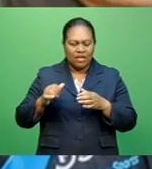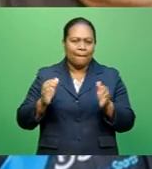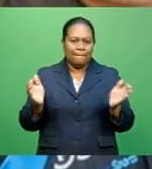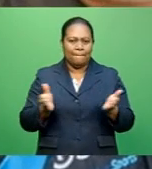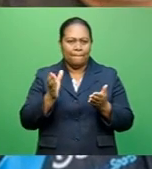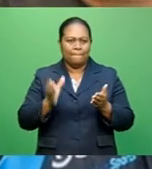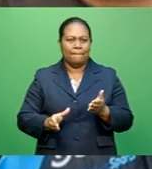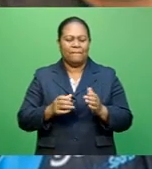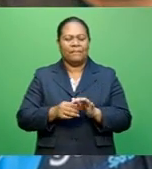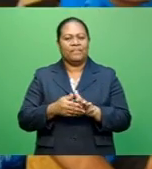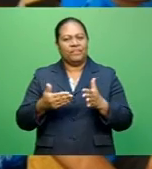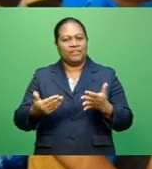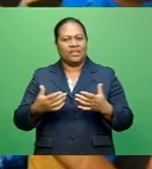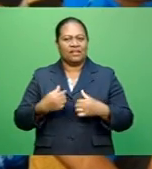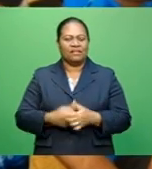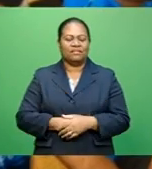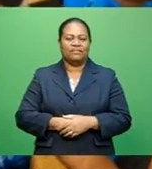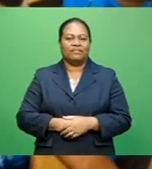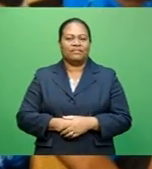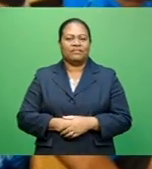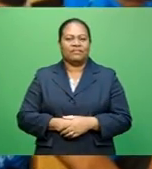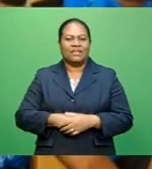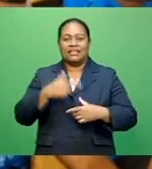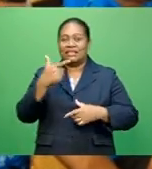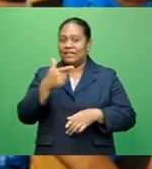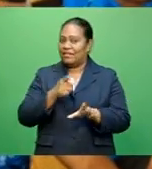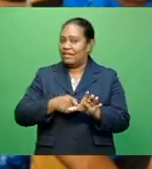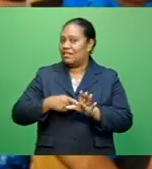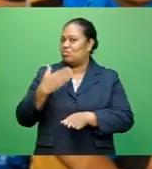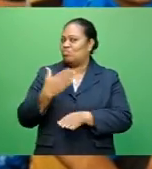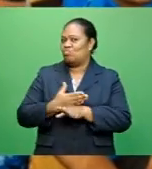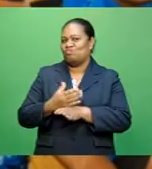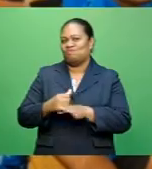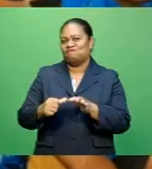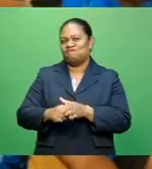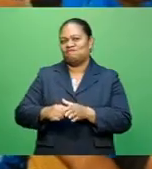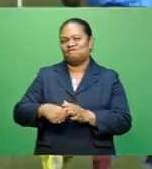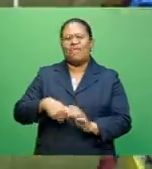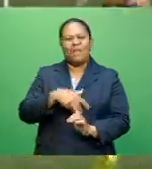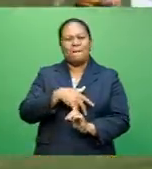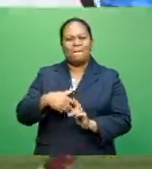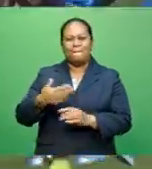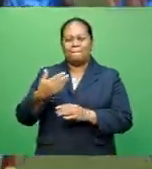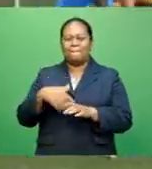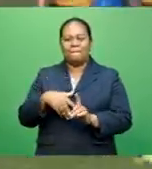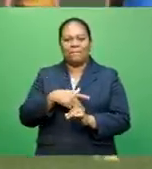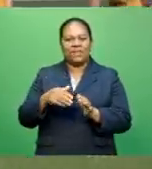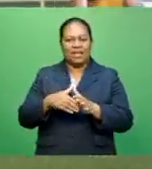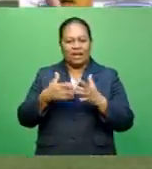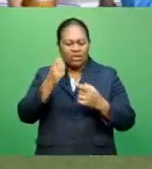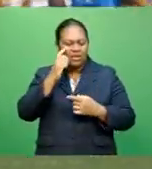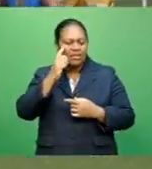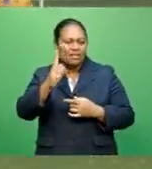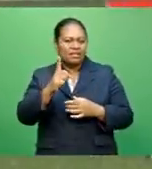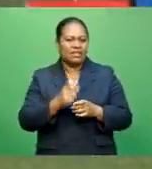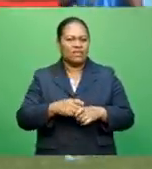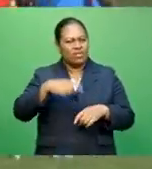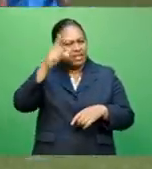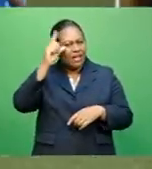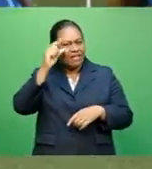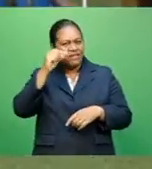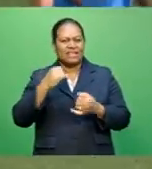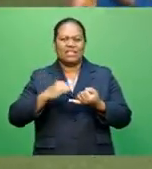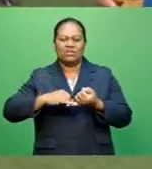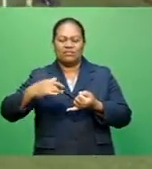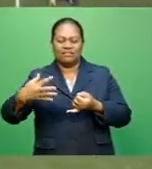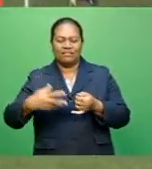hopefully excel into the NRL. Seven years of hard work behind the scene will be put to the test this season for the Kaiviti Silktales. Akwila